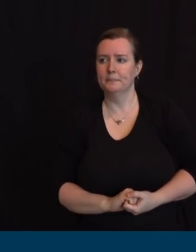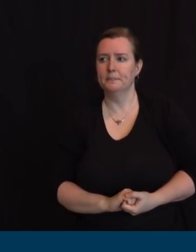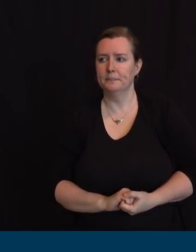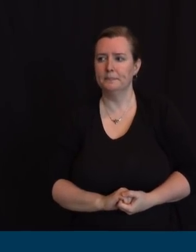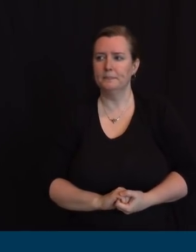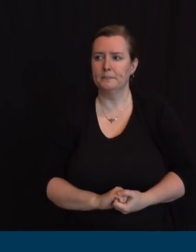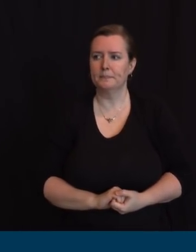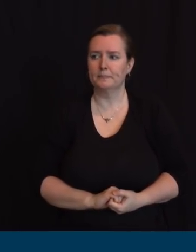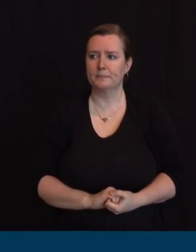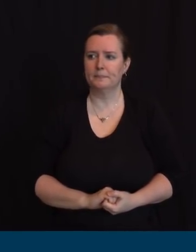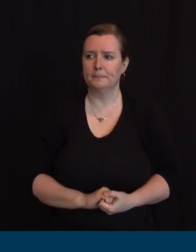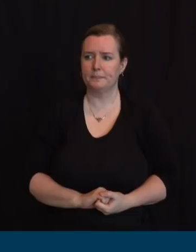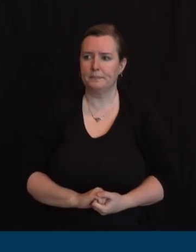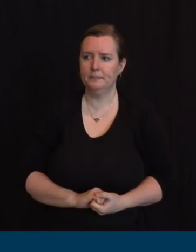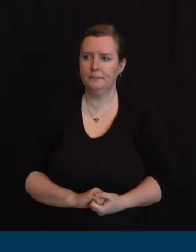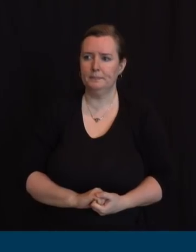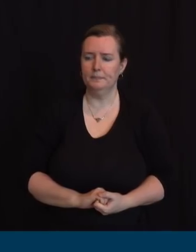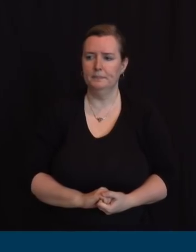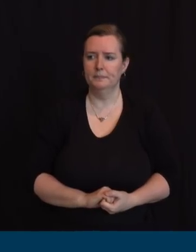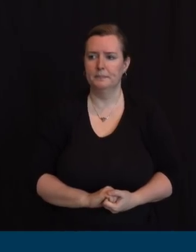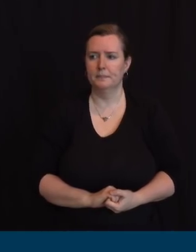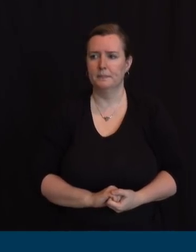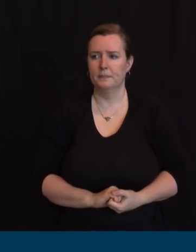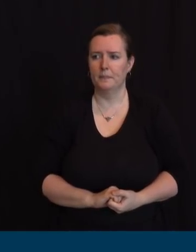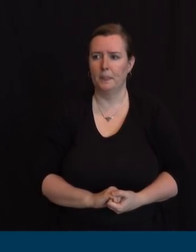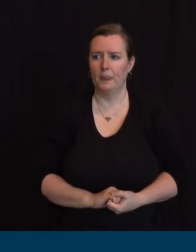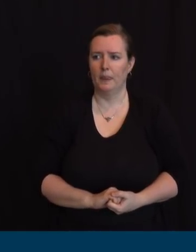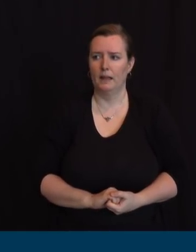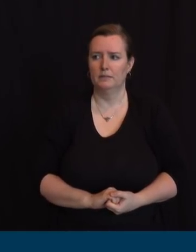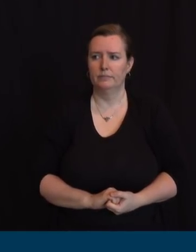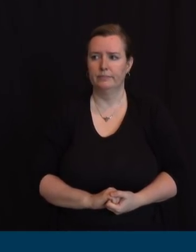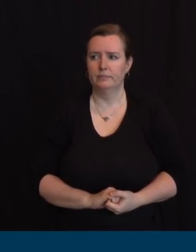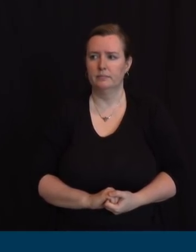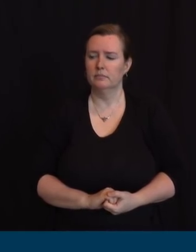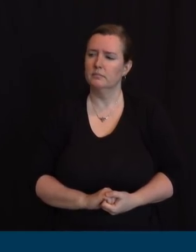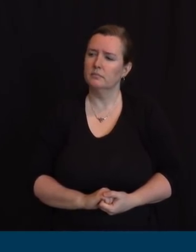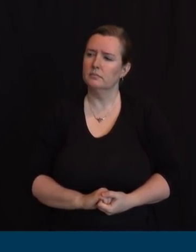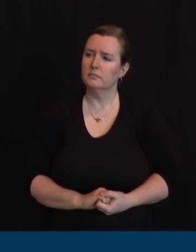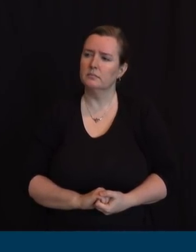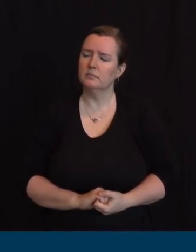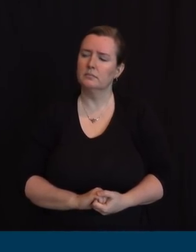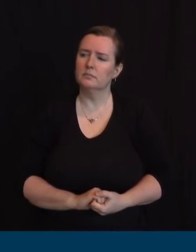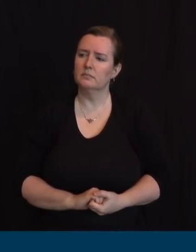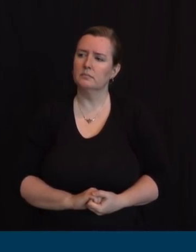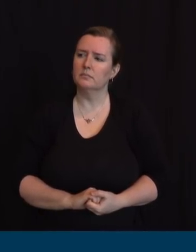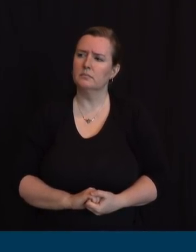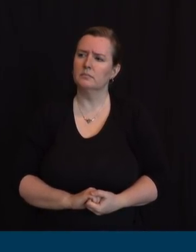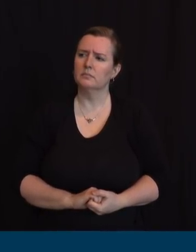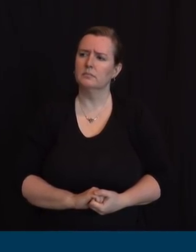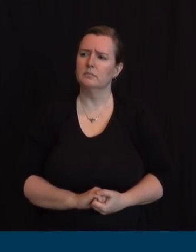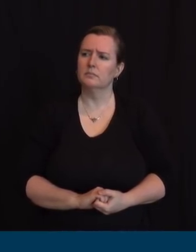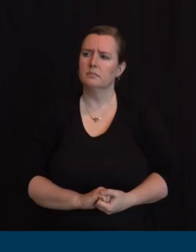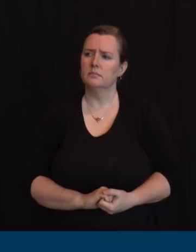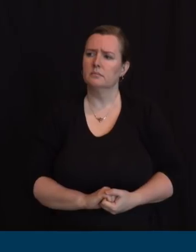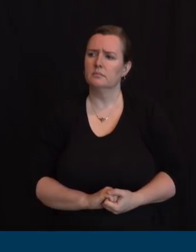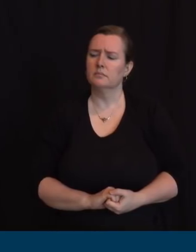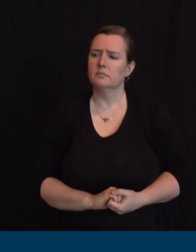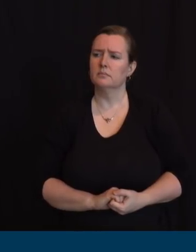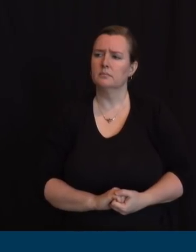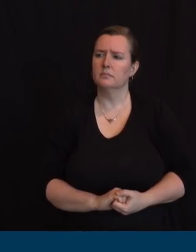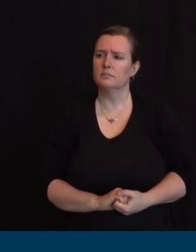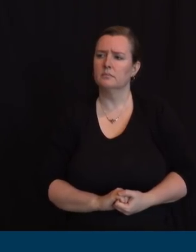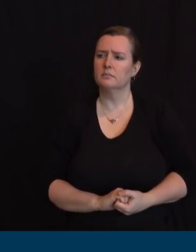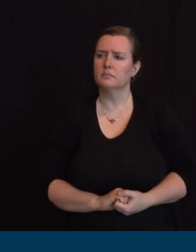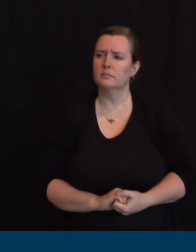turn it to you I assume as the non-medical guy here I assume that these anesthesia